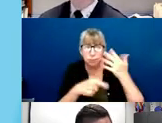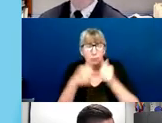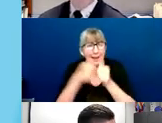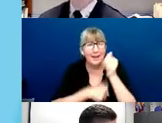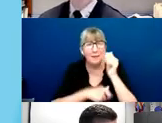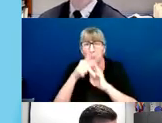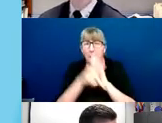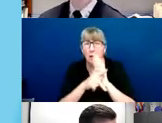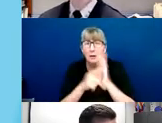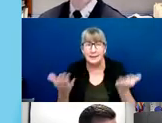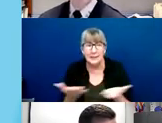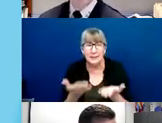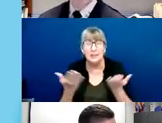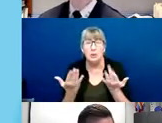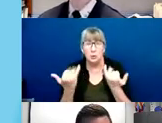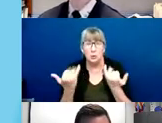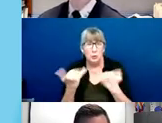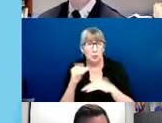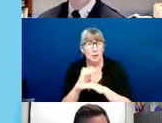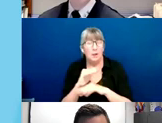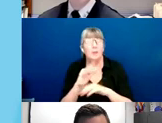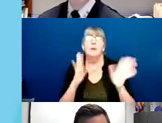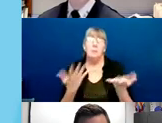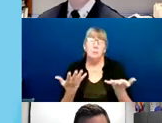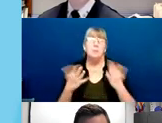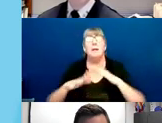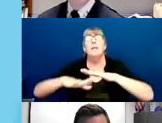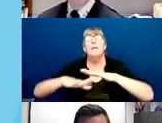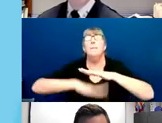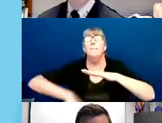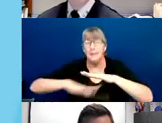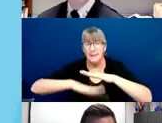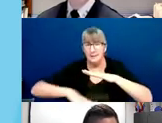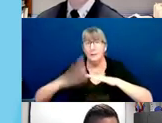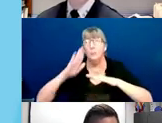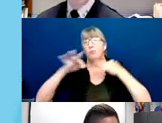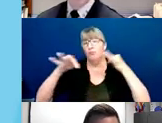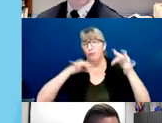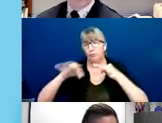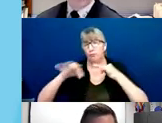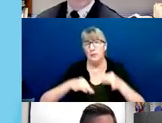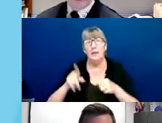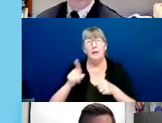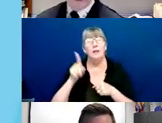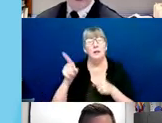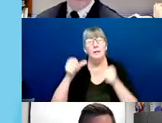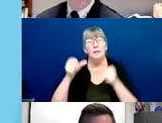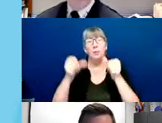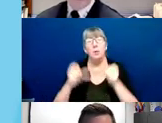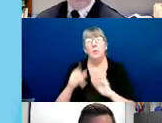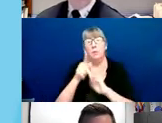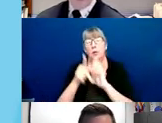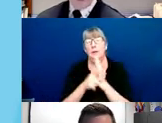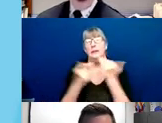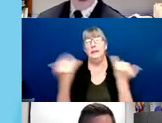policies and procedures are outlined in the posted policies this evening.